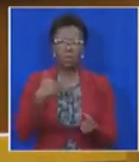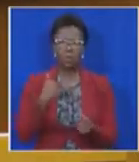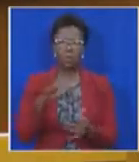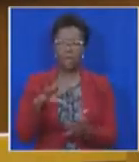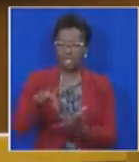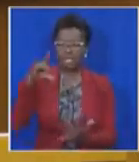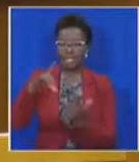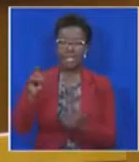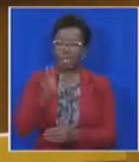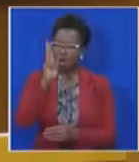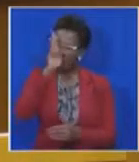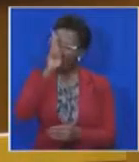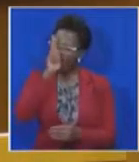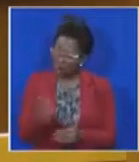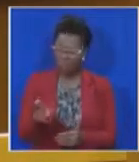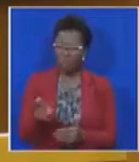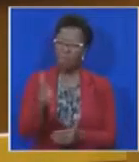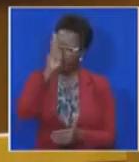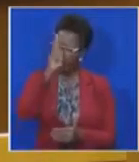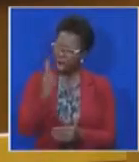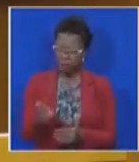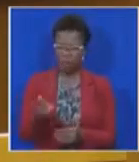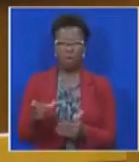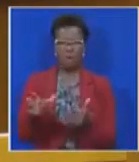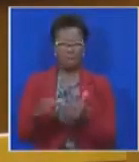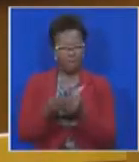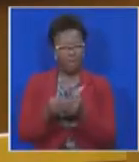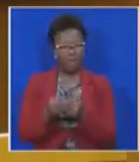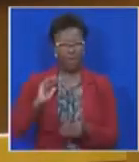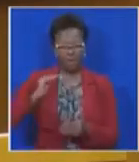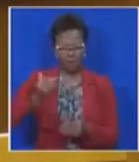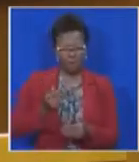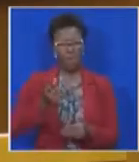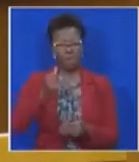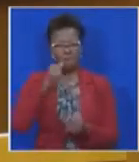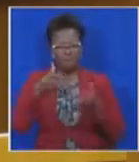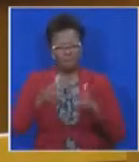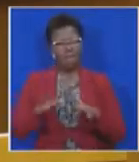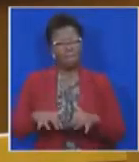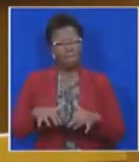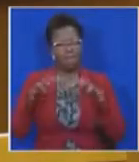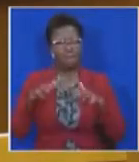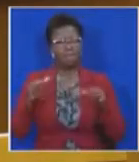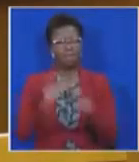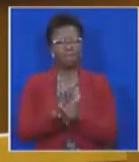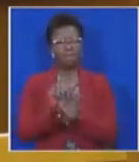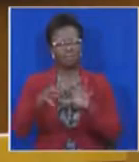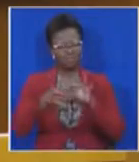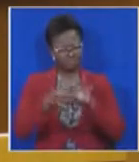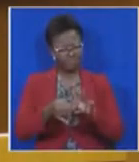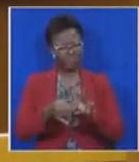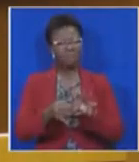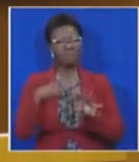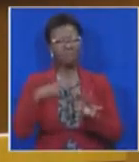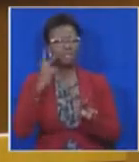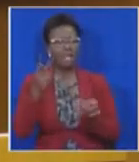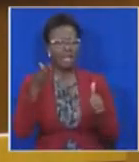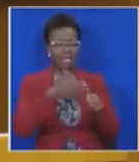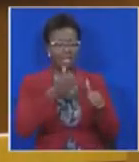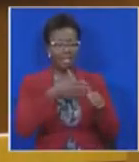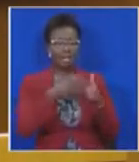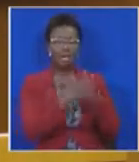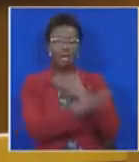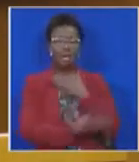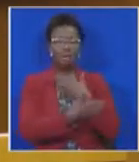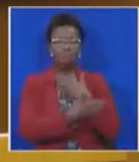honourable, and I repeat, honourable women and men to parliament who has committed to putting the country and its